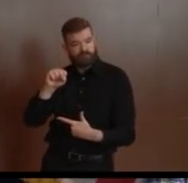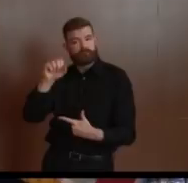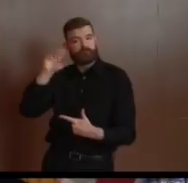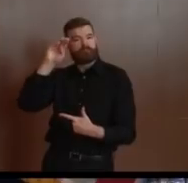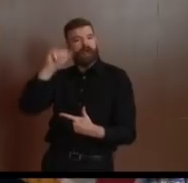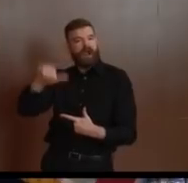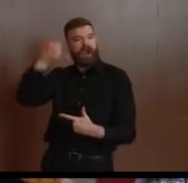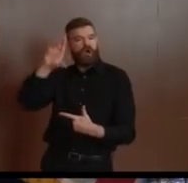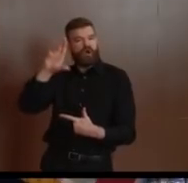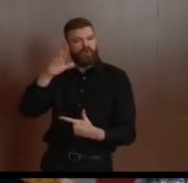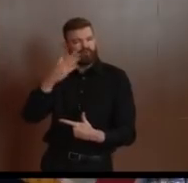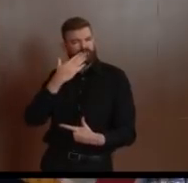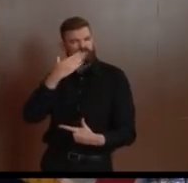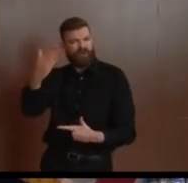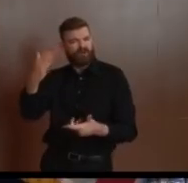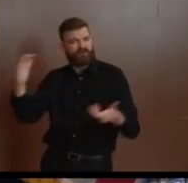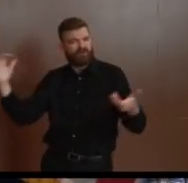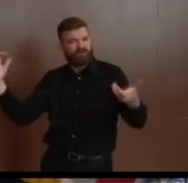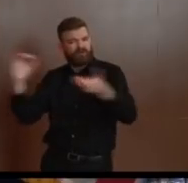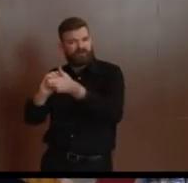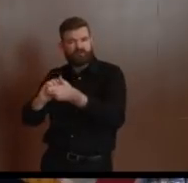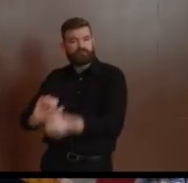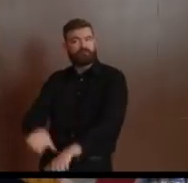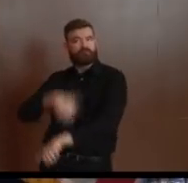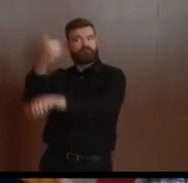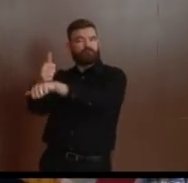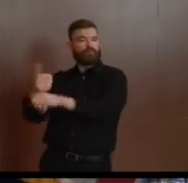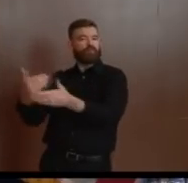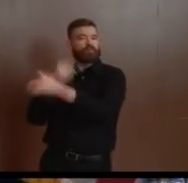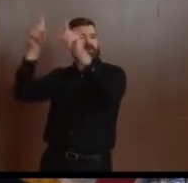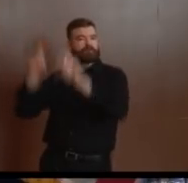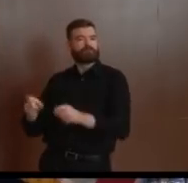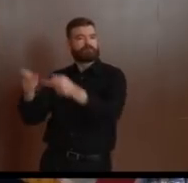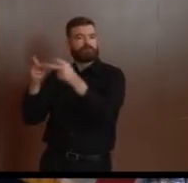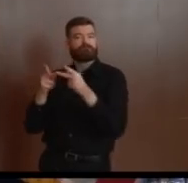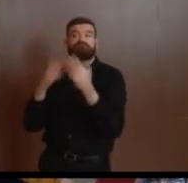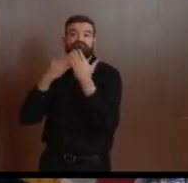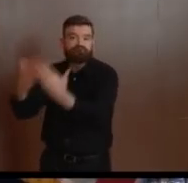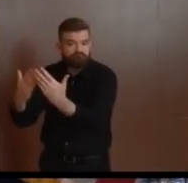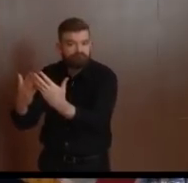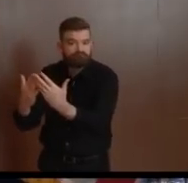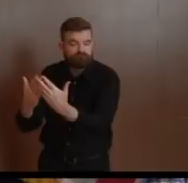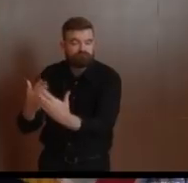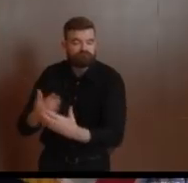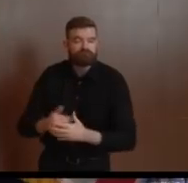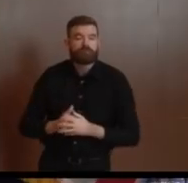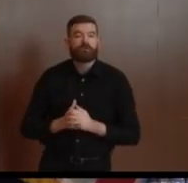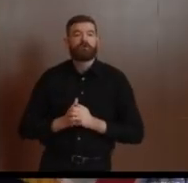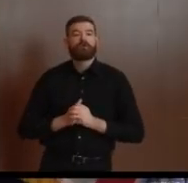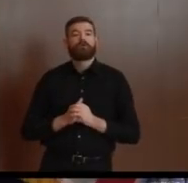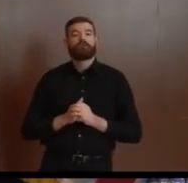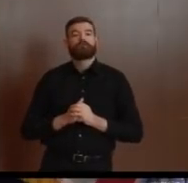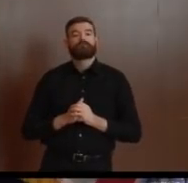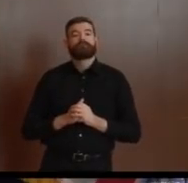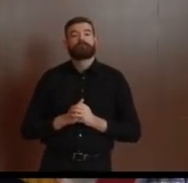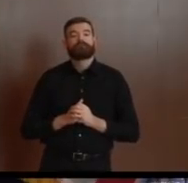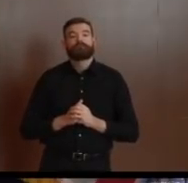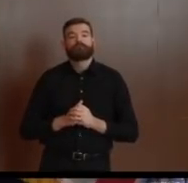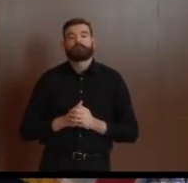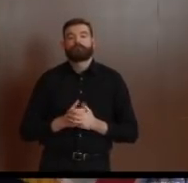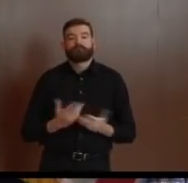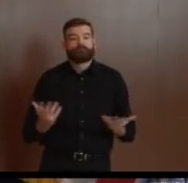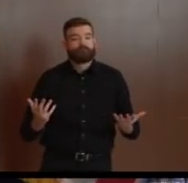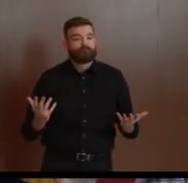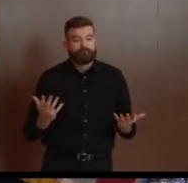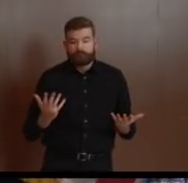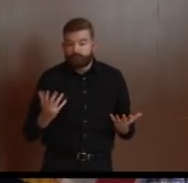Before I go on on testing, in a world of limited resources and manpower, we're going to be – and by the way,